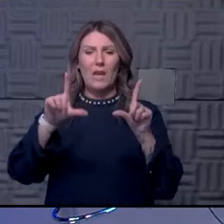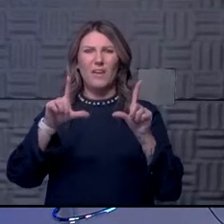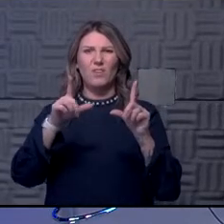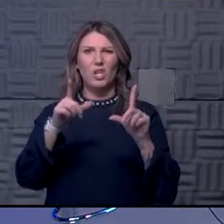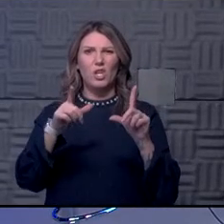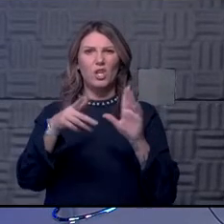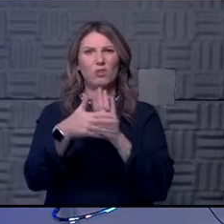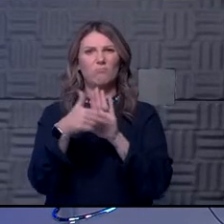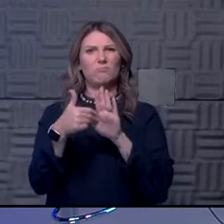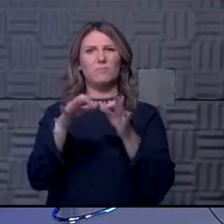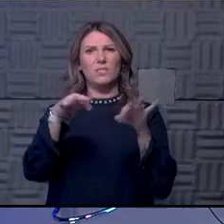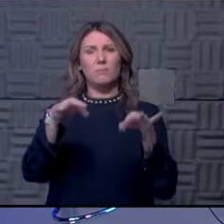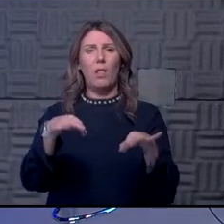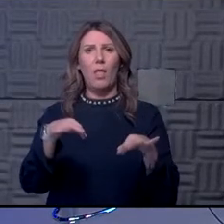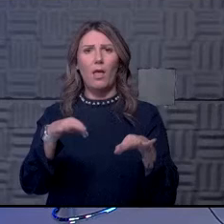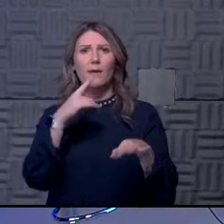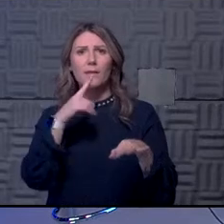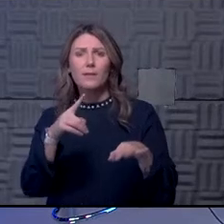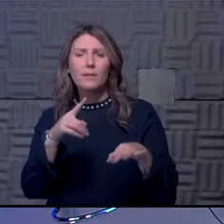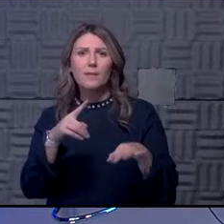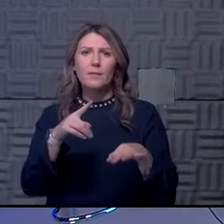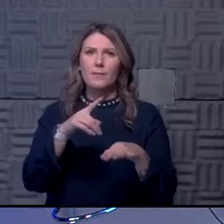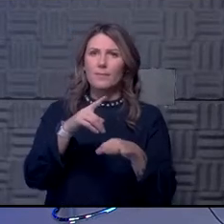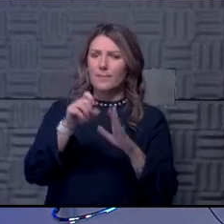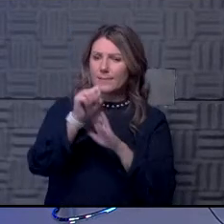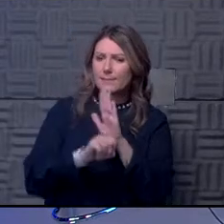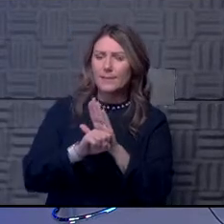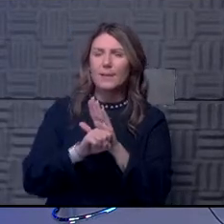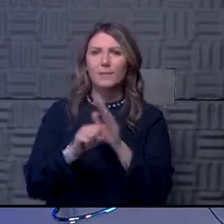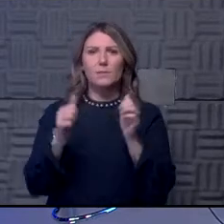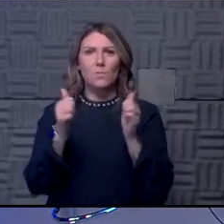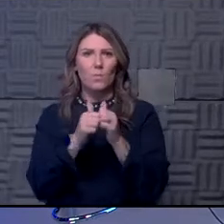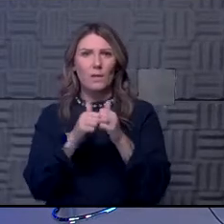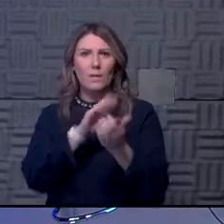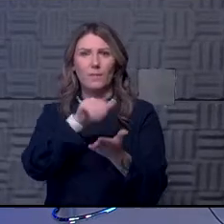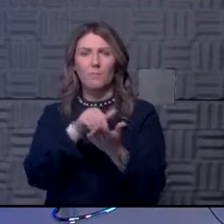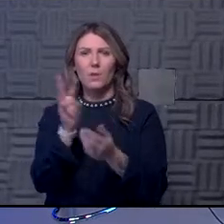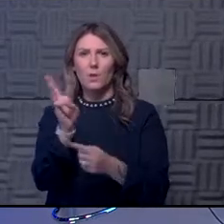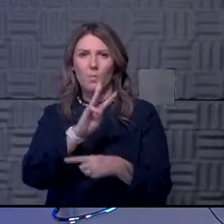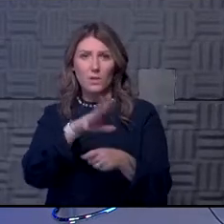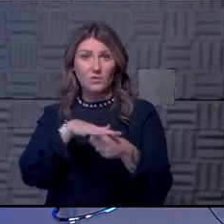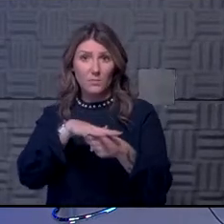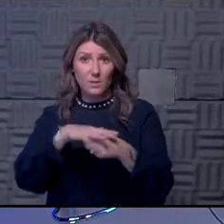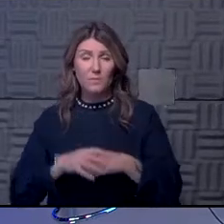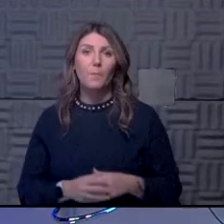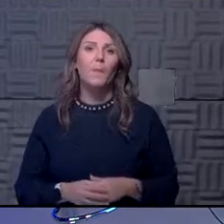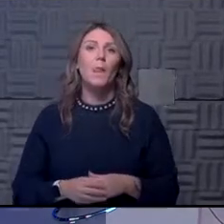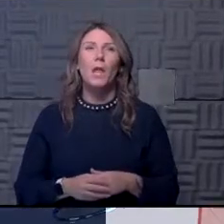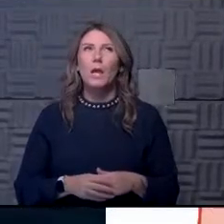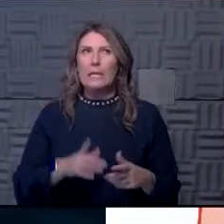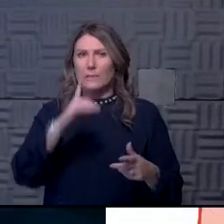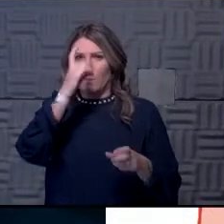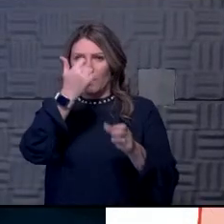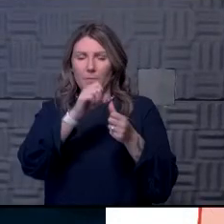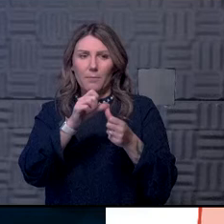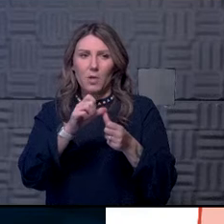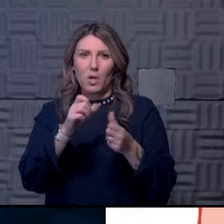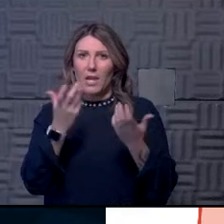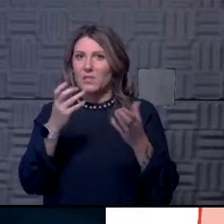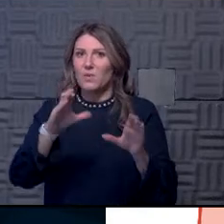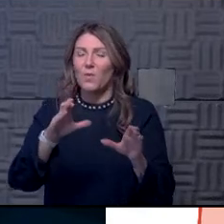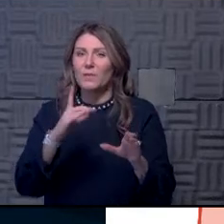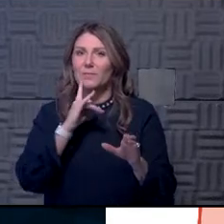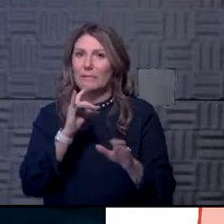included in the Midwest region? They're going to pull the graph back up. Um, um, off the top of my head, I don't want